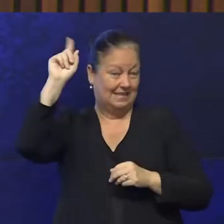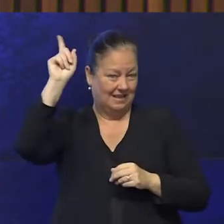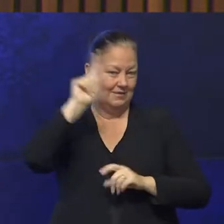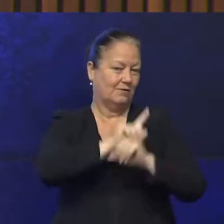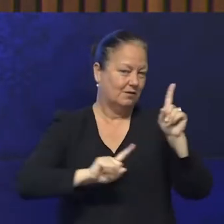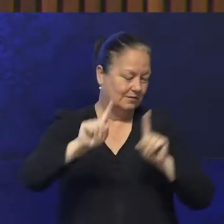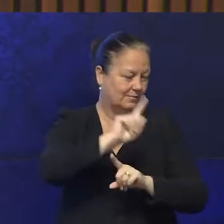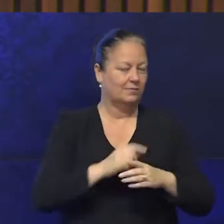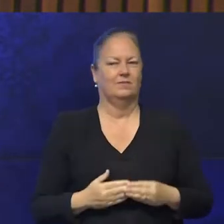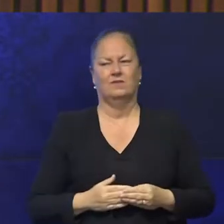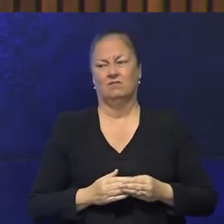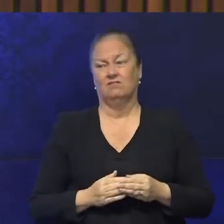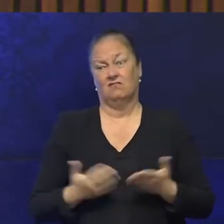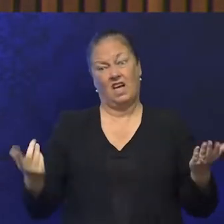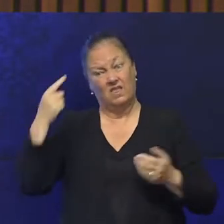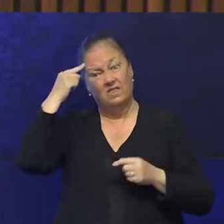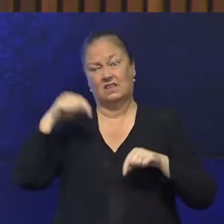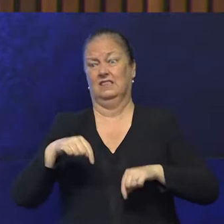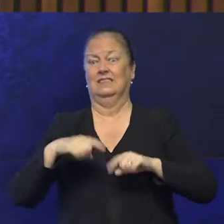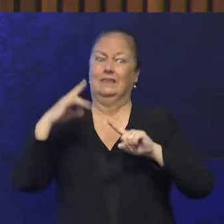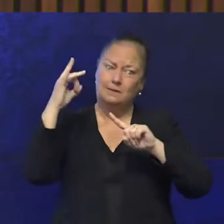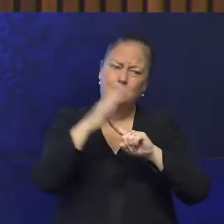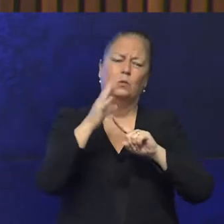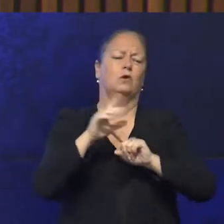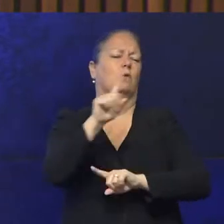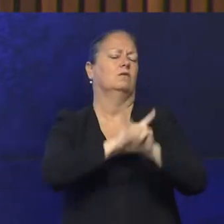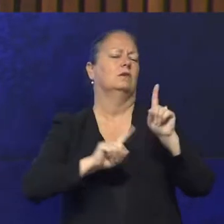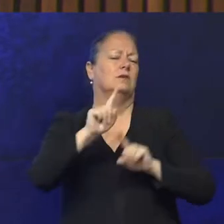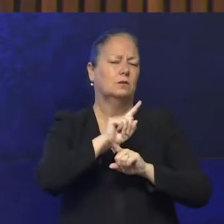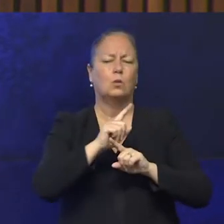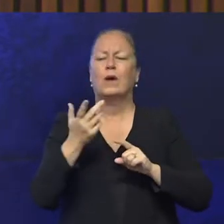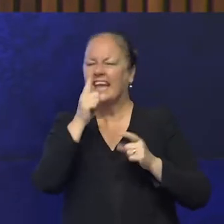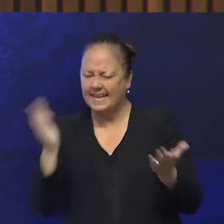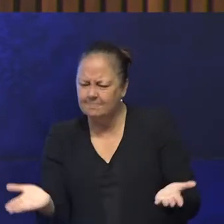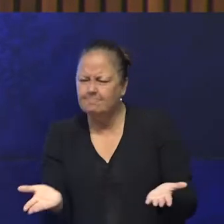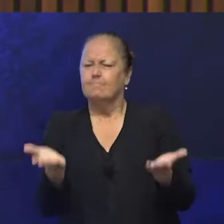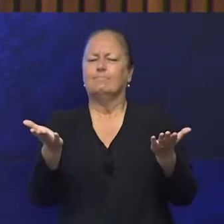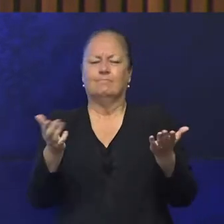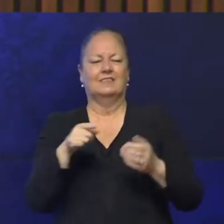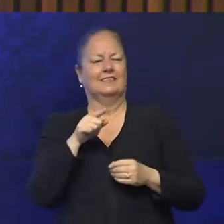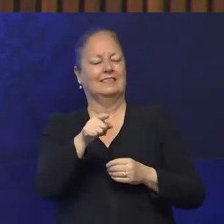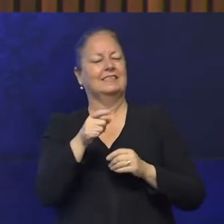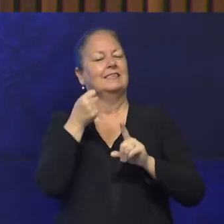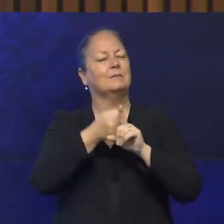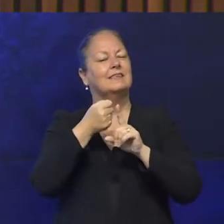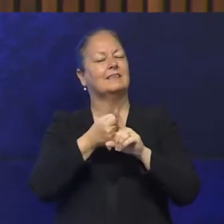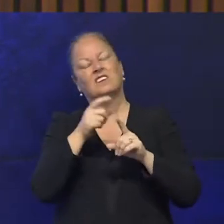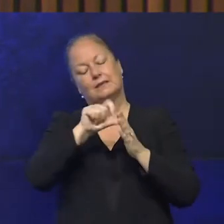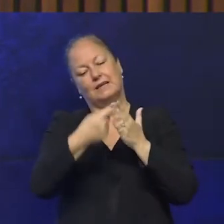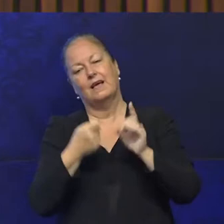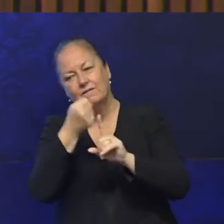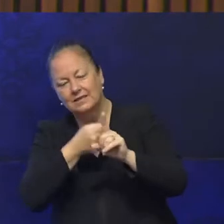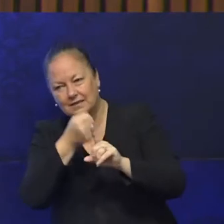conference, and what an important conference it is around strengthening disability advocacy and doing